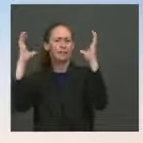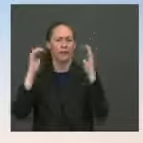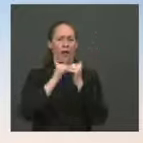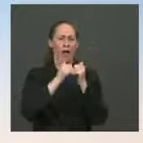deal.